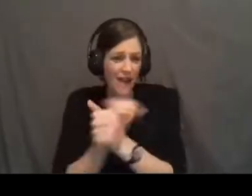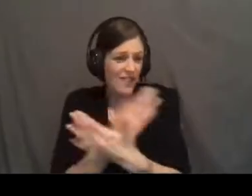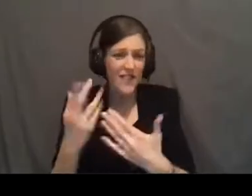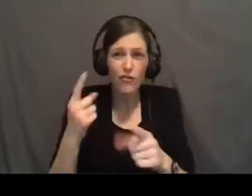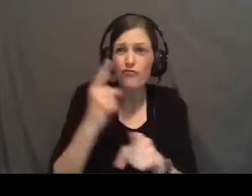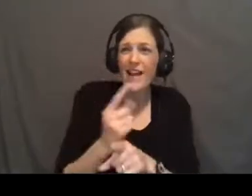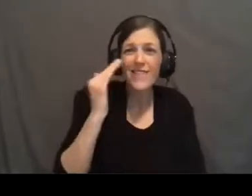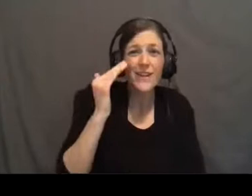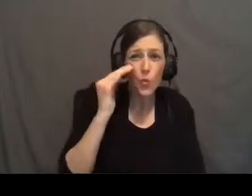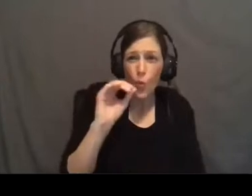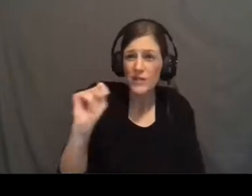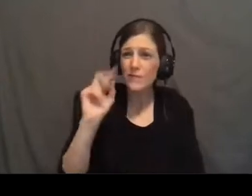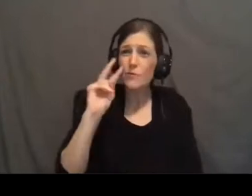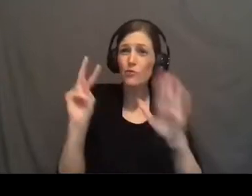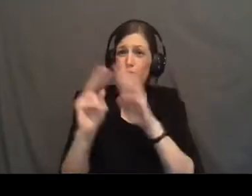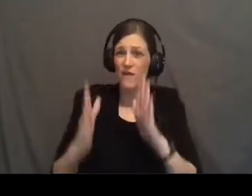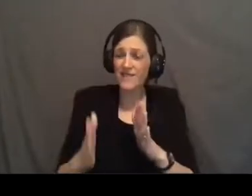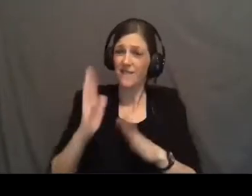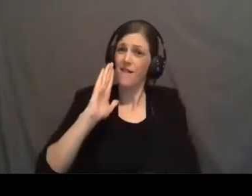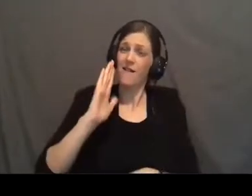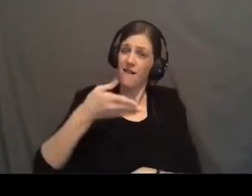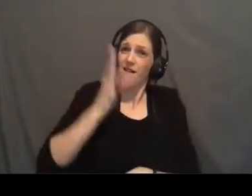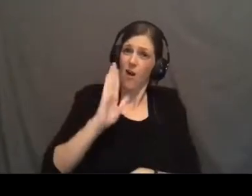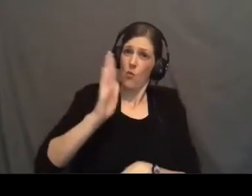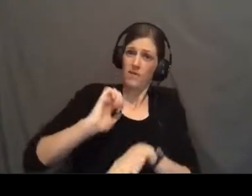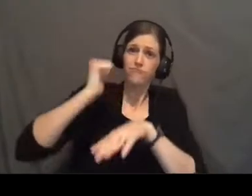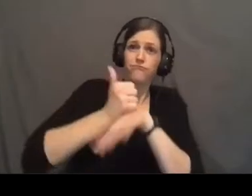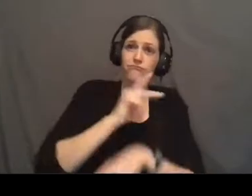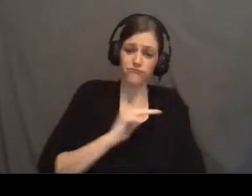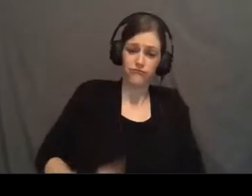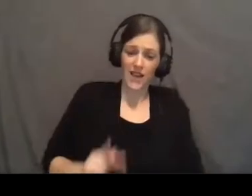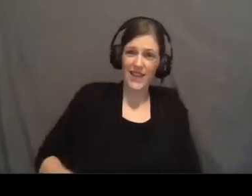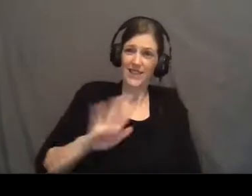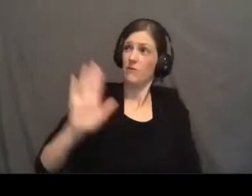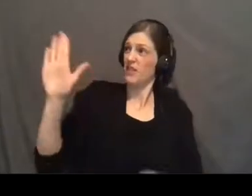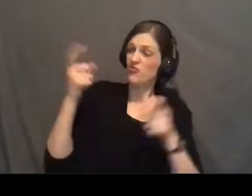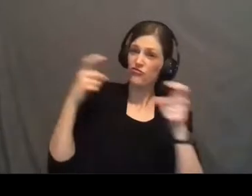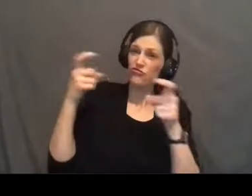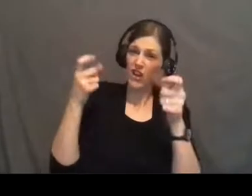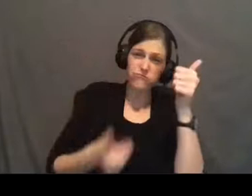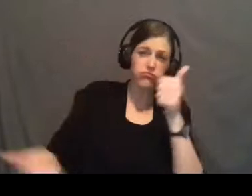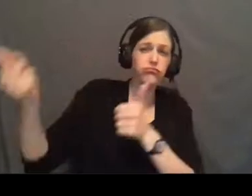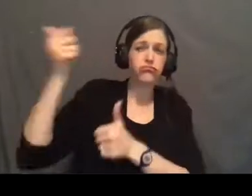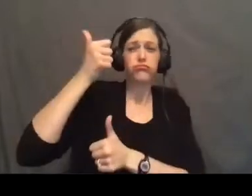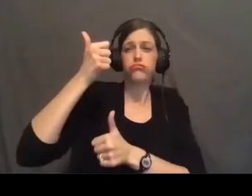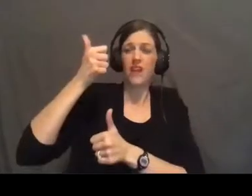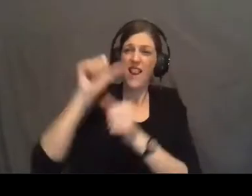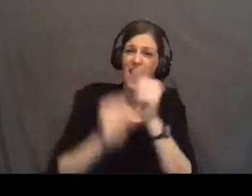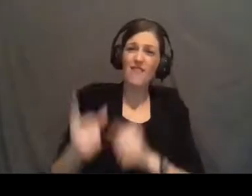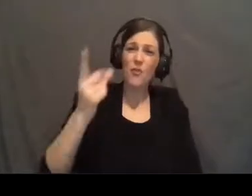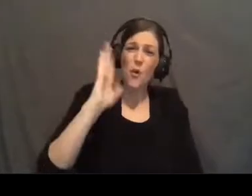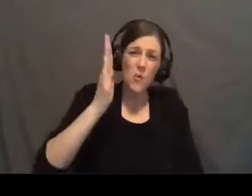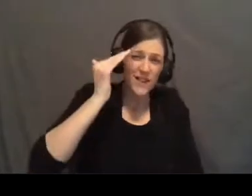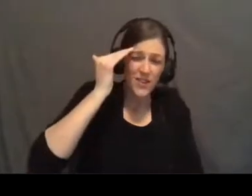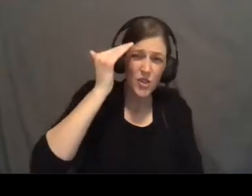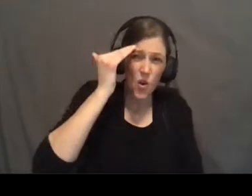They knew the Old Testament prophecies that God would establish a kingdom where His reign would rule supreme and everybody would know beyond